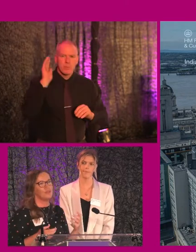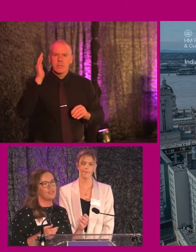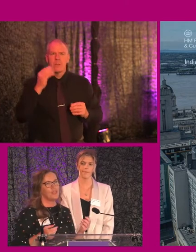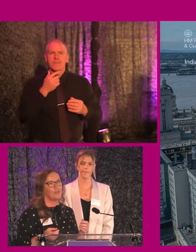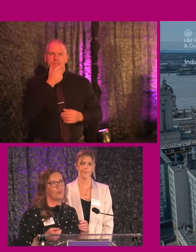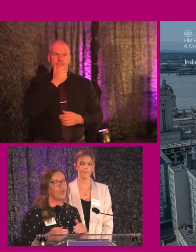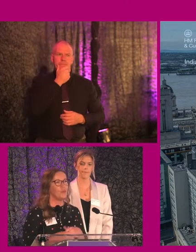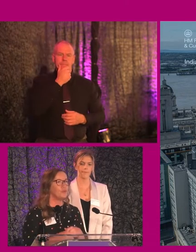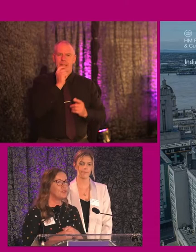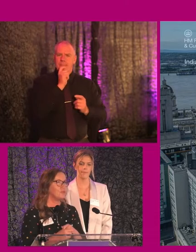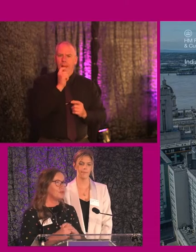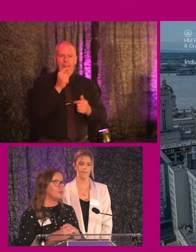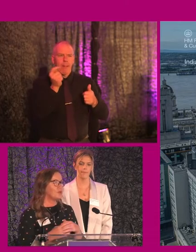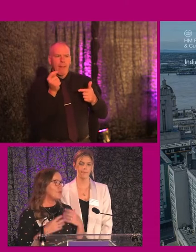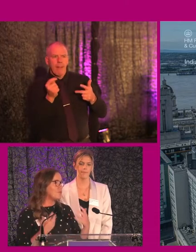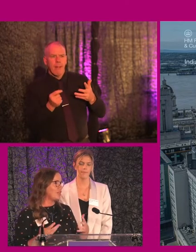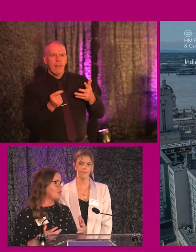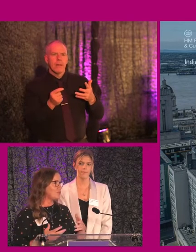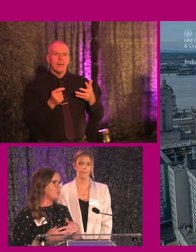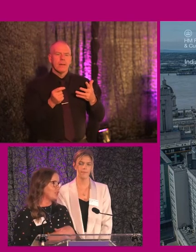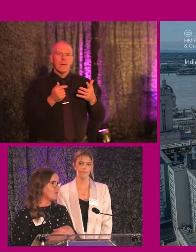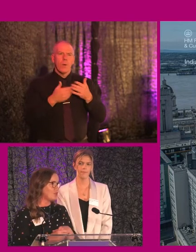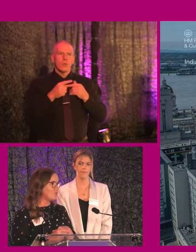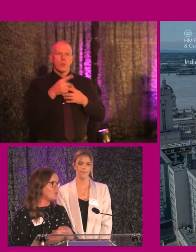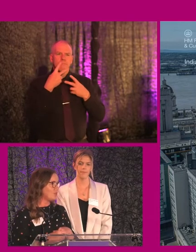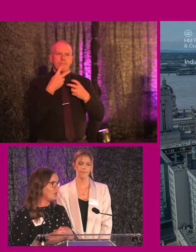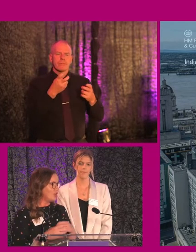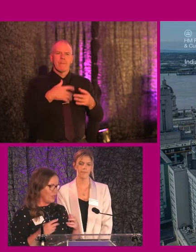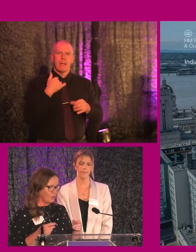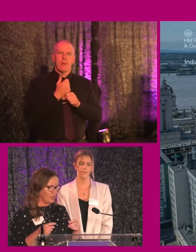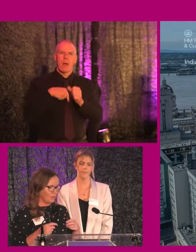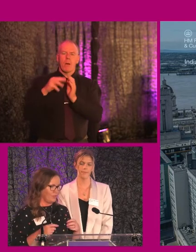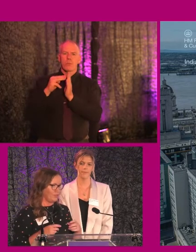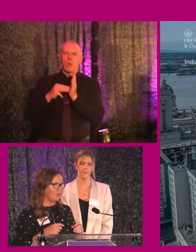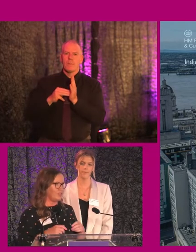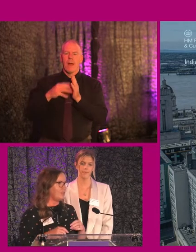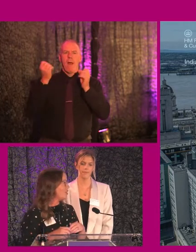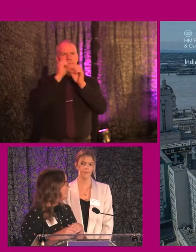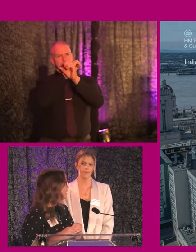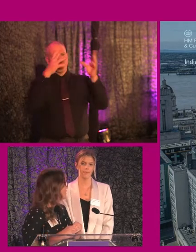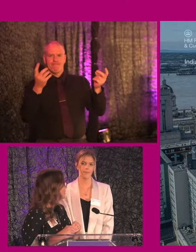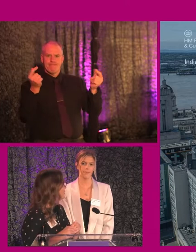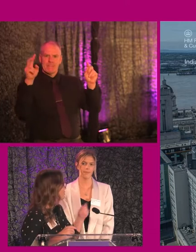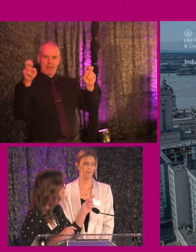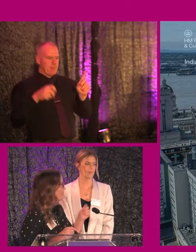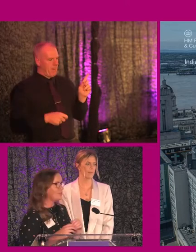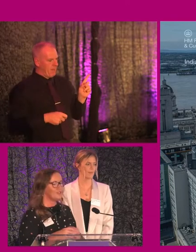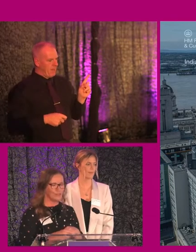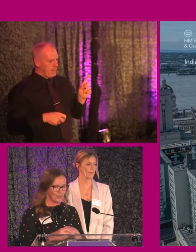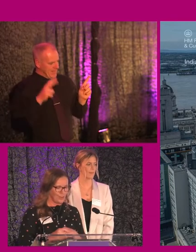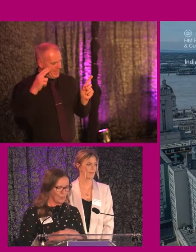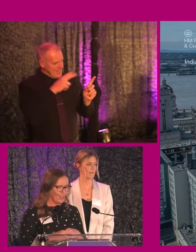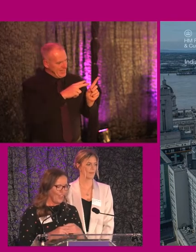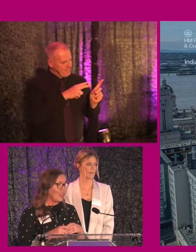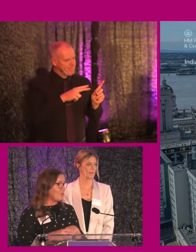what do we want to tell you about? What do we want to talk? What impression do we want to give of our programme? And we came up with this really snappy title, which you can't quite see